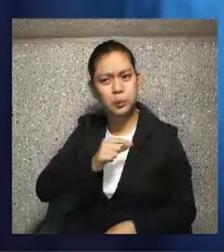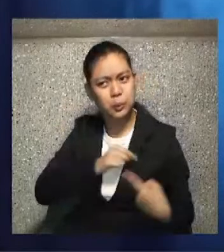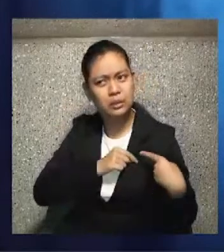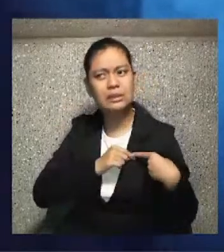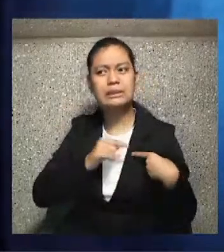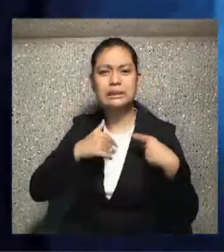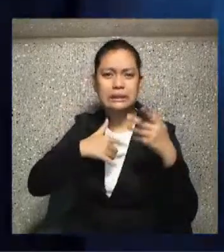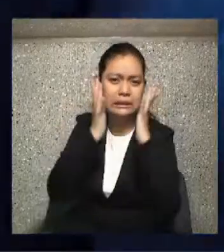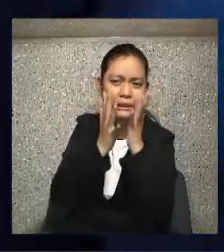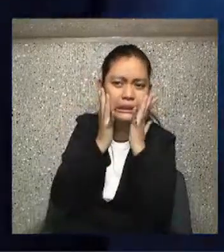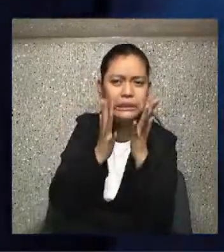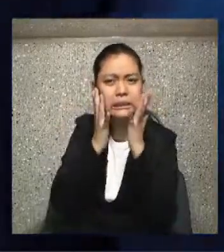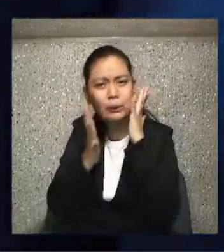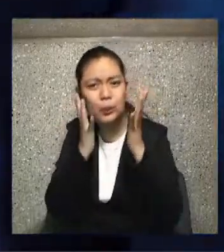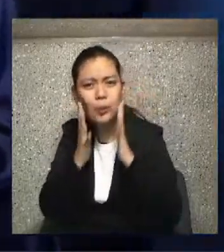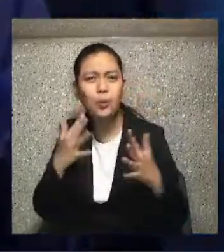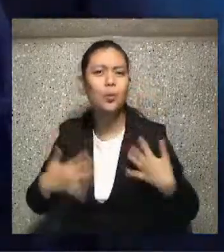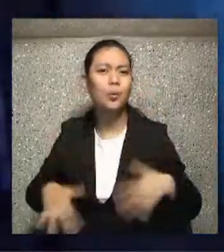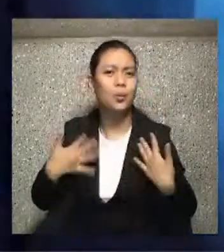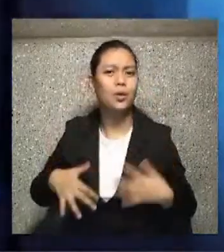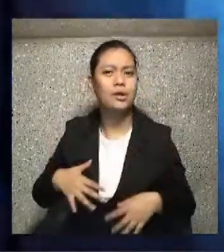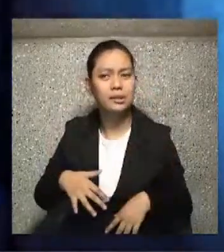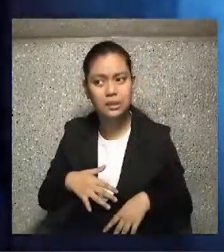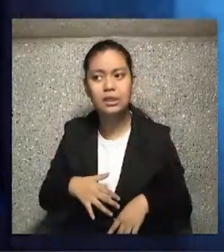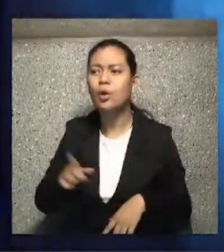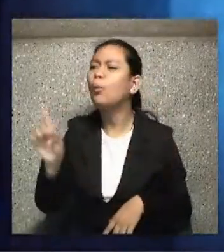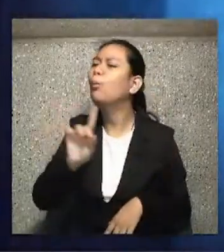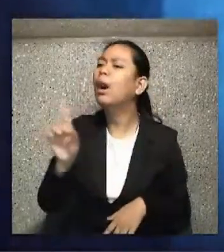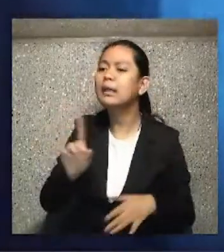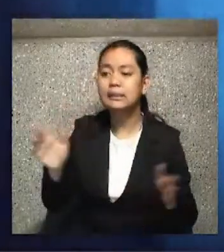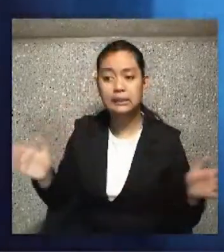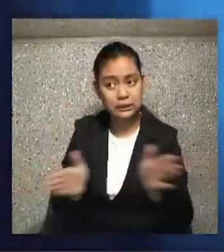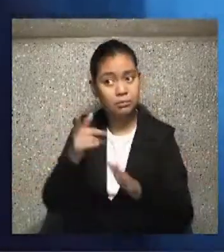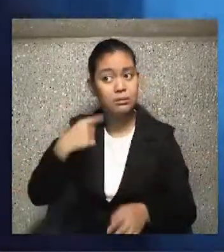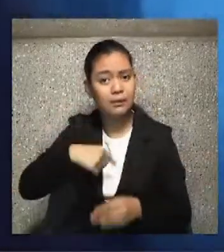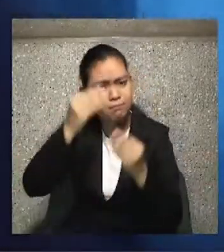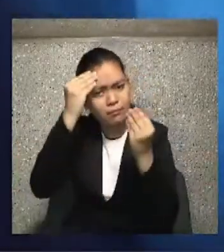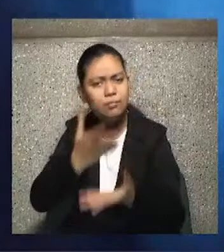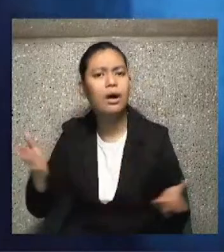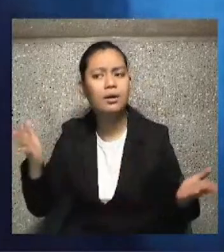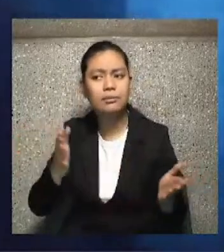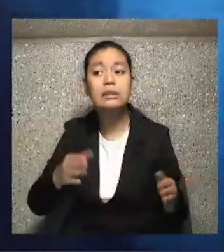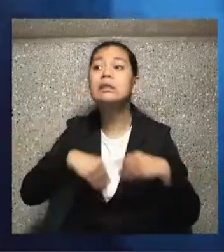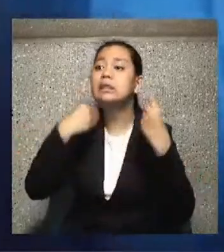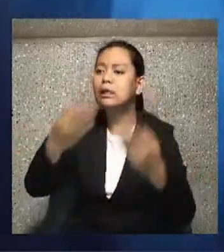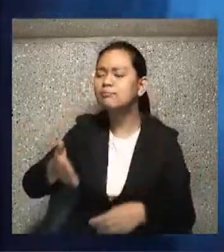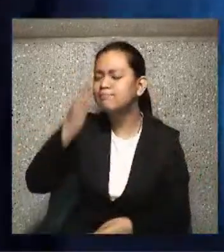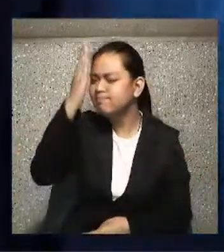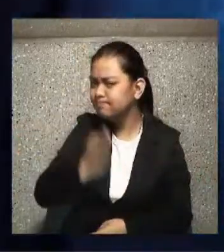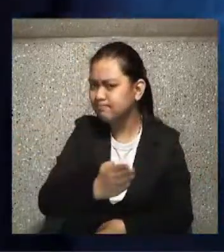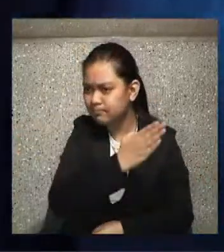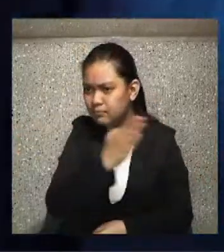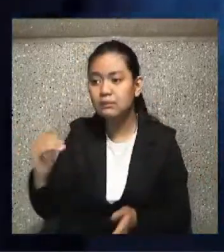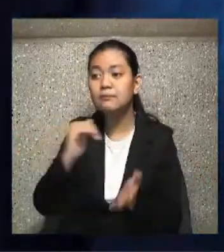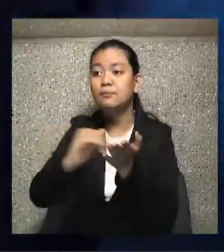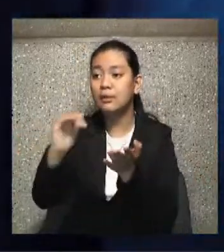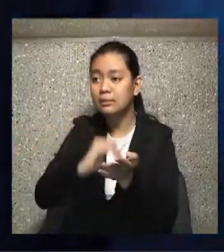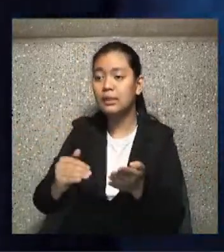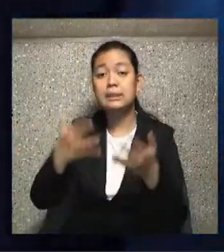And then I'll give them encouragement, as all our priests here will do, and give them absolution. And they leave still